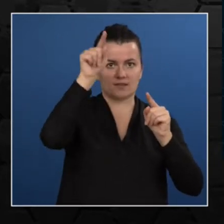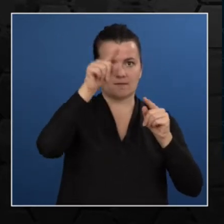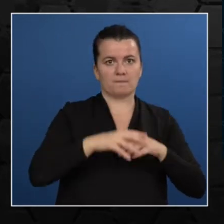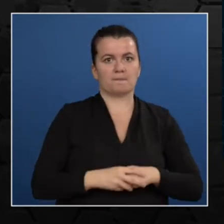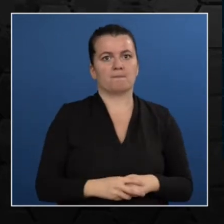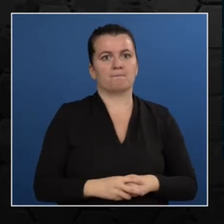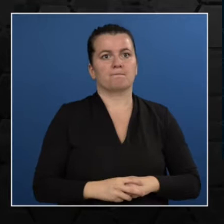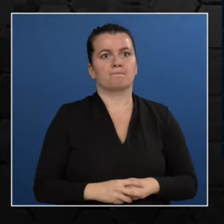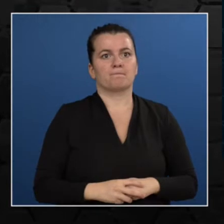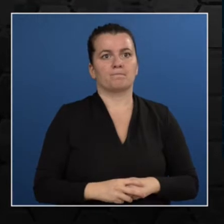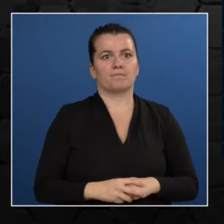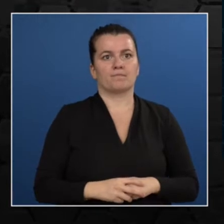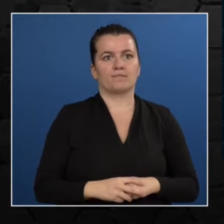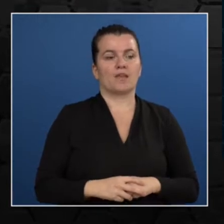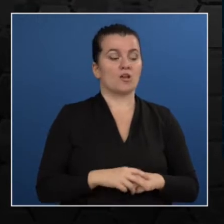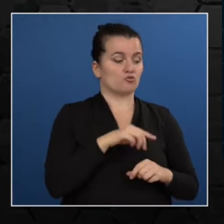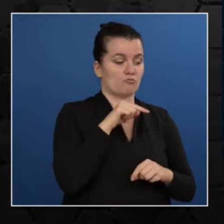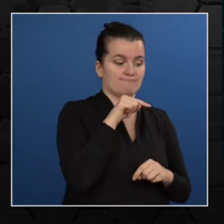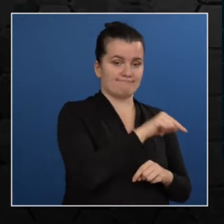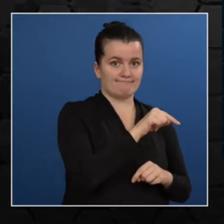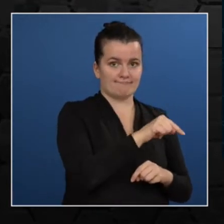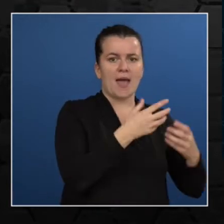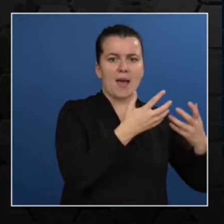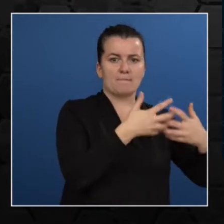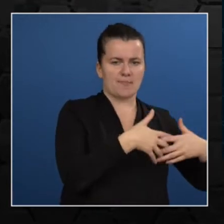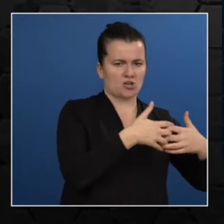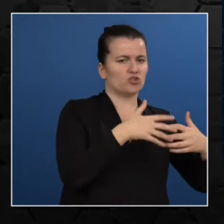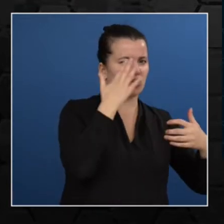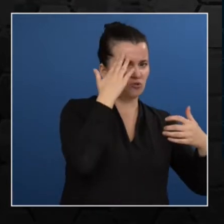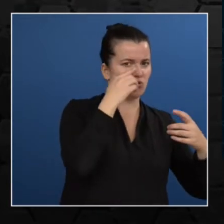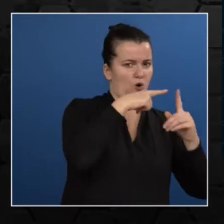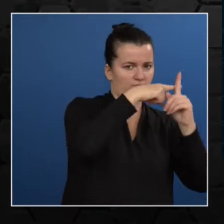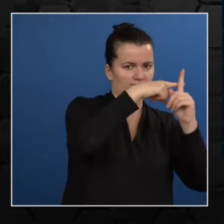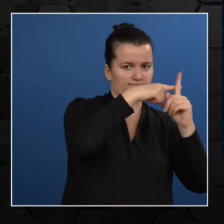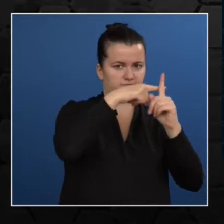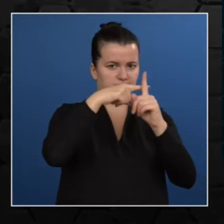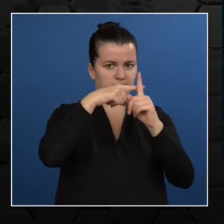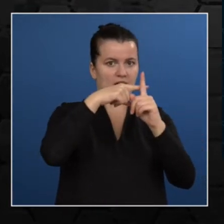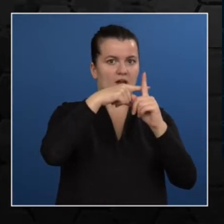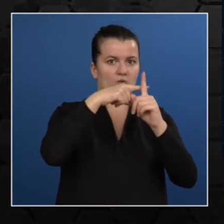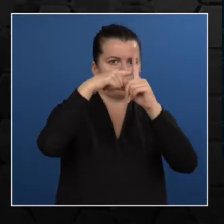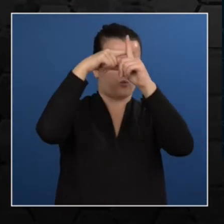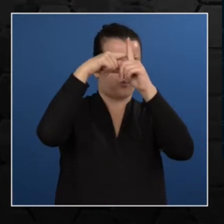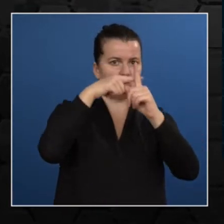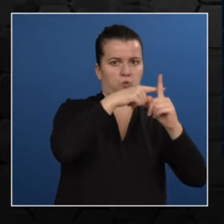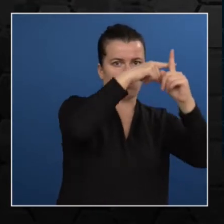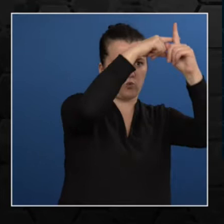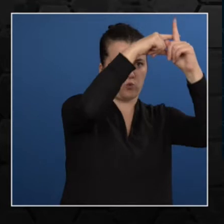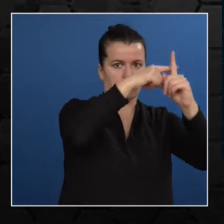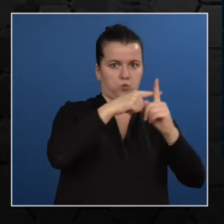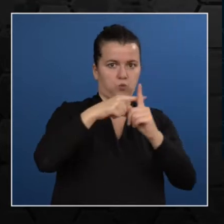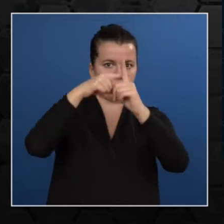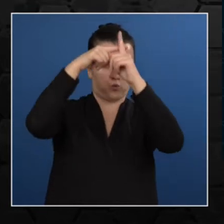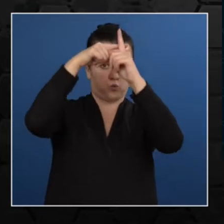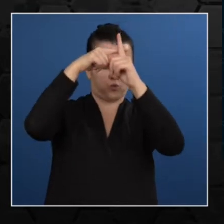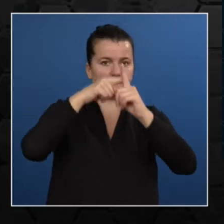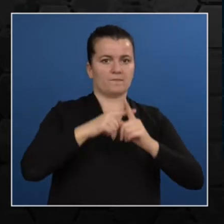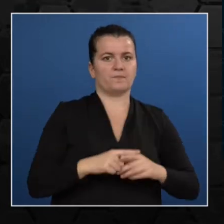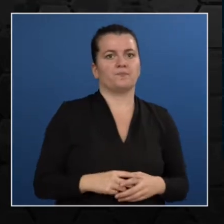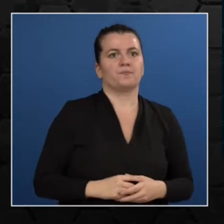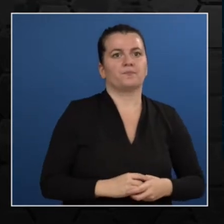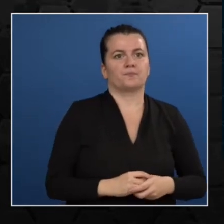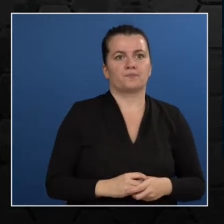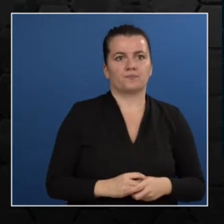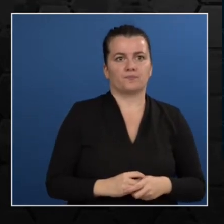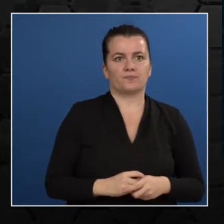by the learning rate, which over here we have kept 0.01. It's always better to keep a smaller learning rate than a